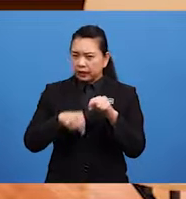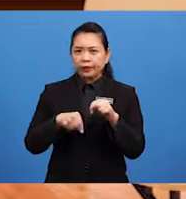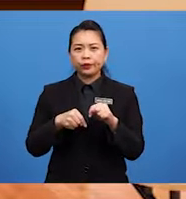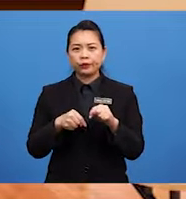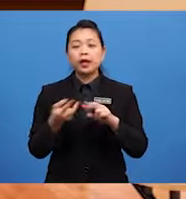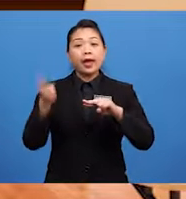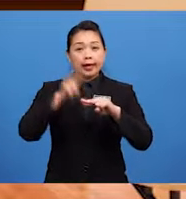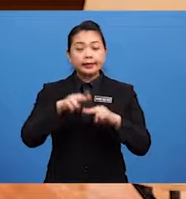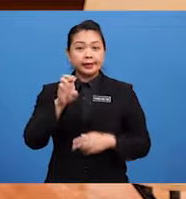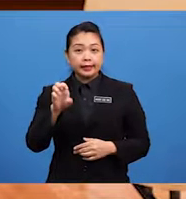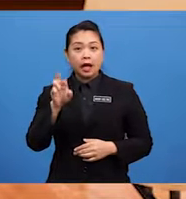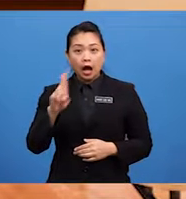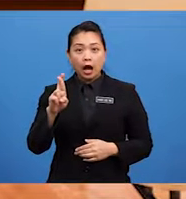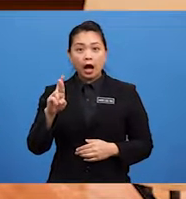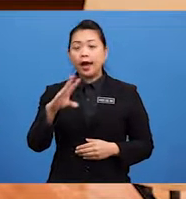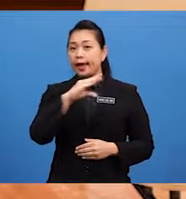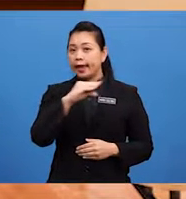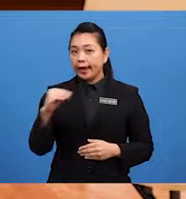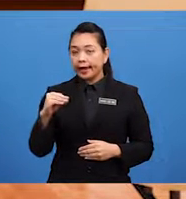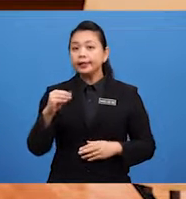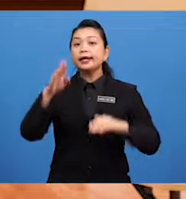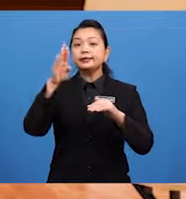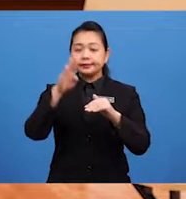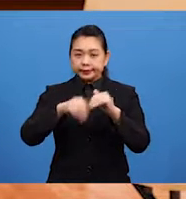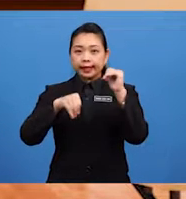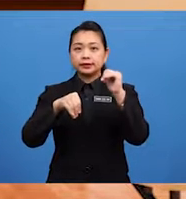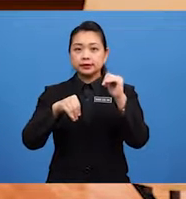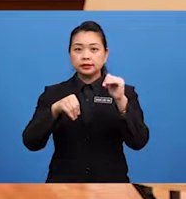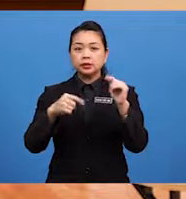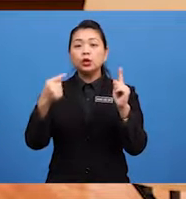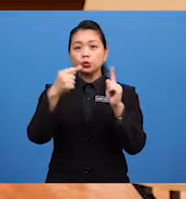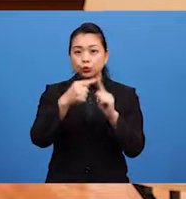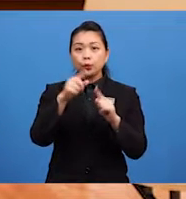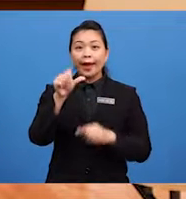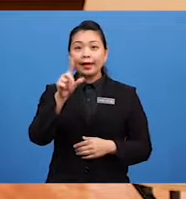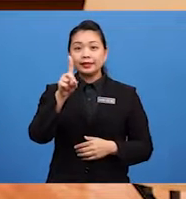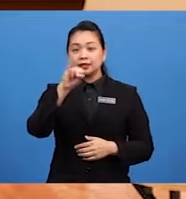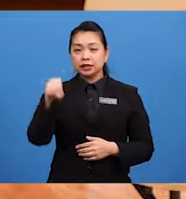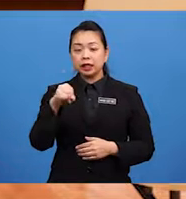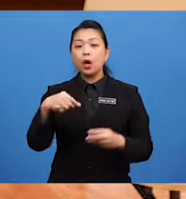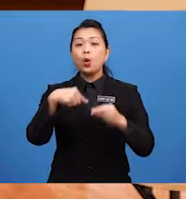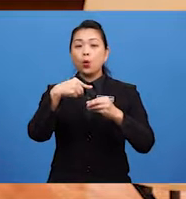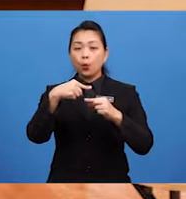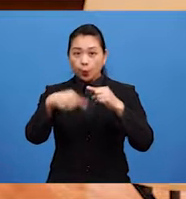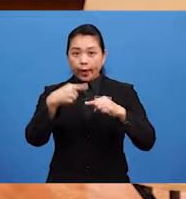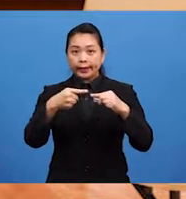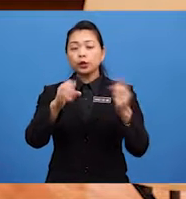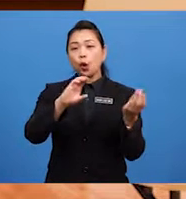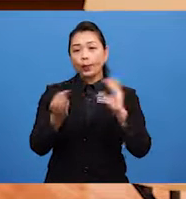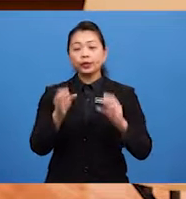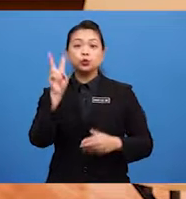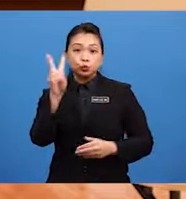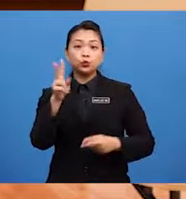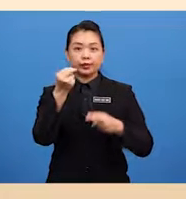And add the word then To an adjective When comparing two nouns